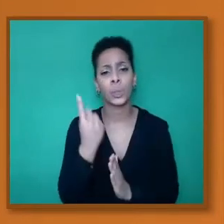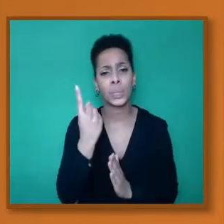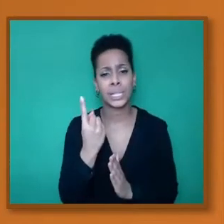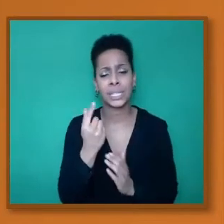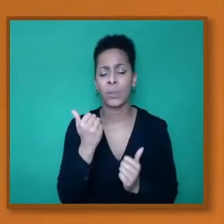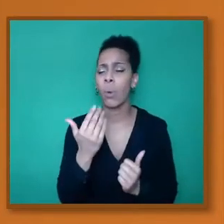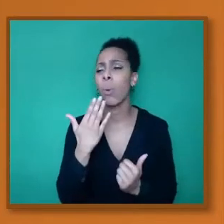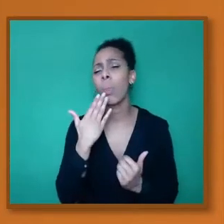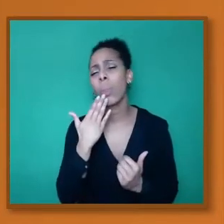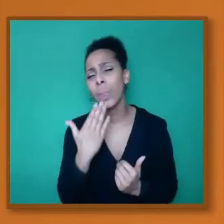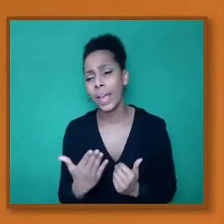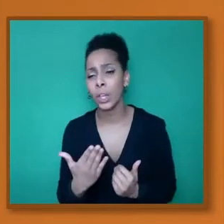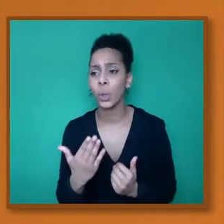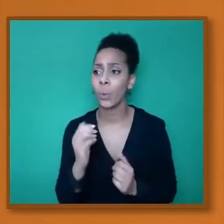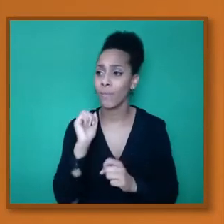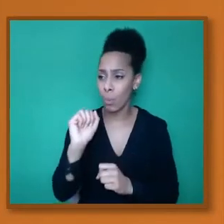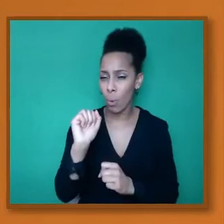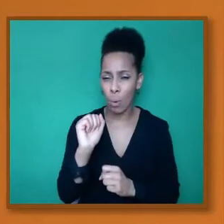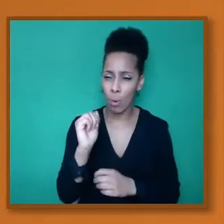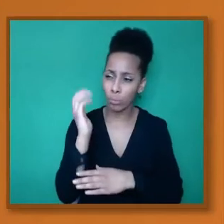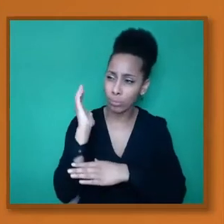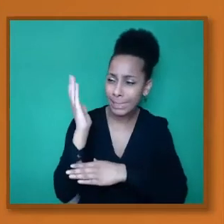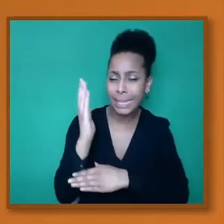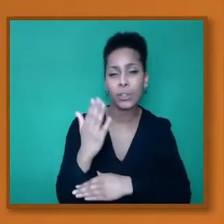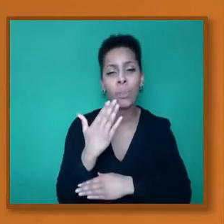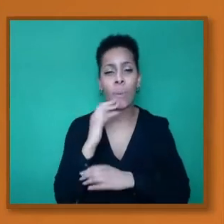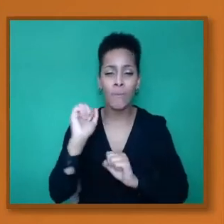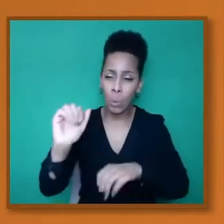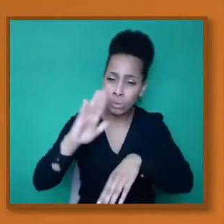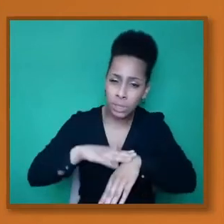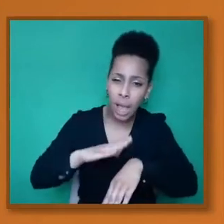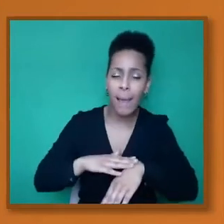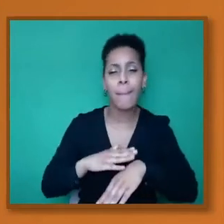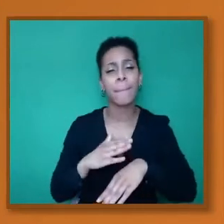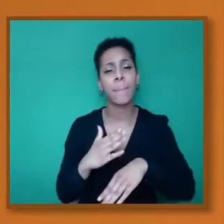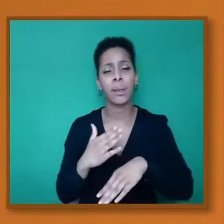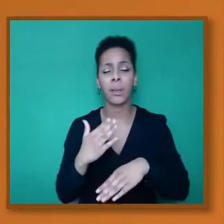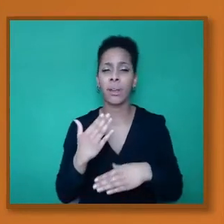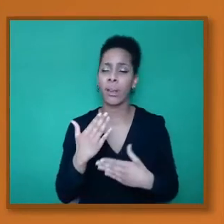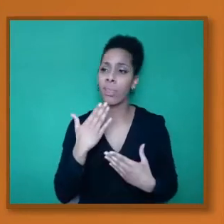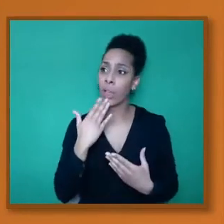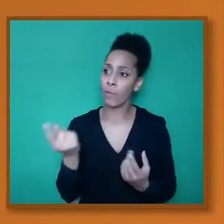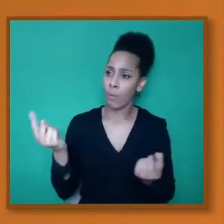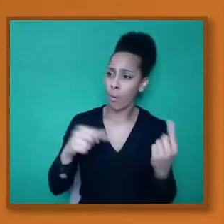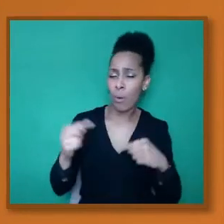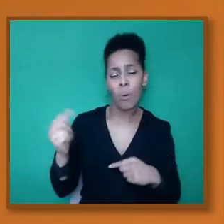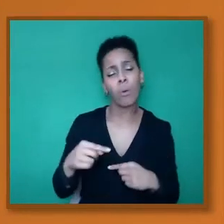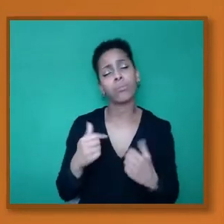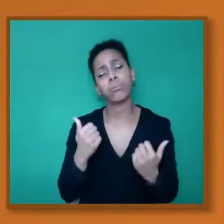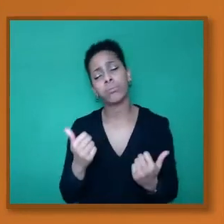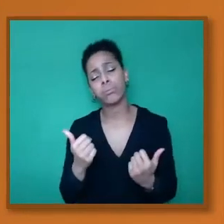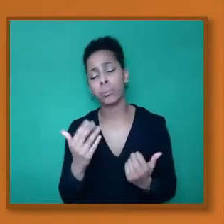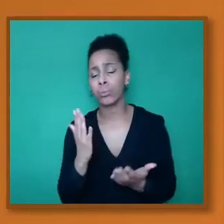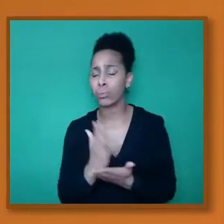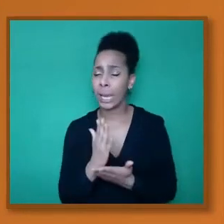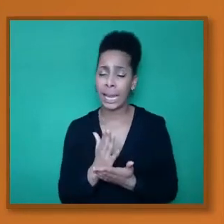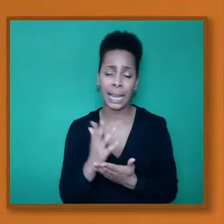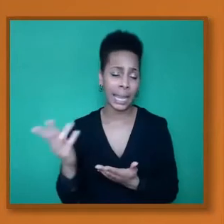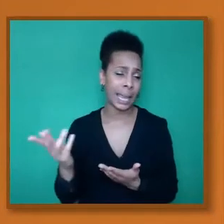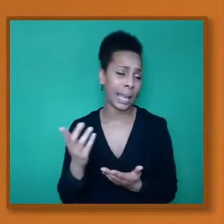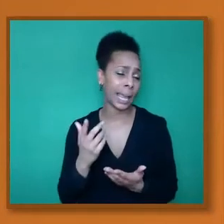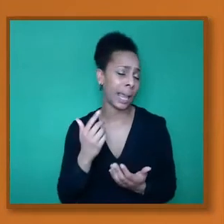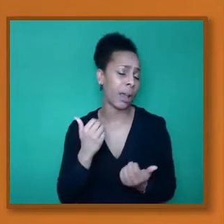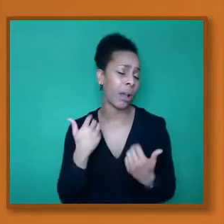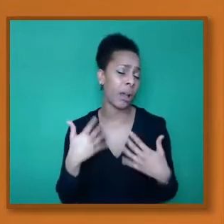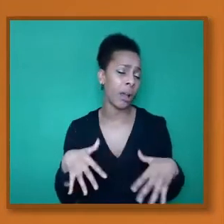all for your presentations. Thank you for your time. Thank you for an excellent and most informative the responses